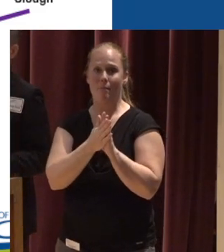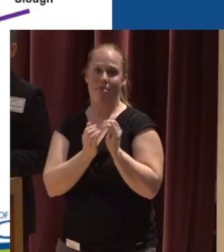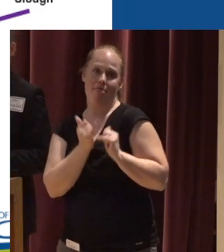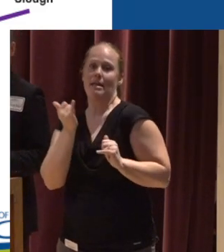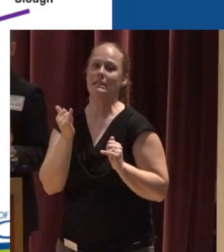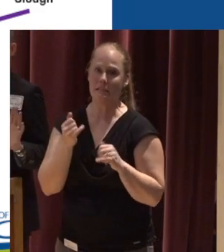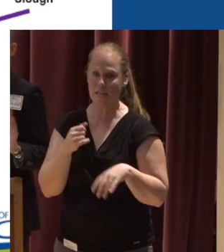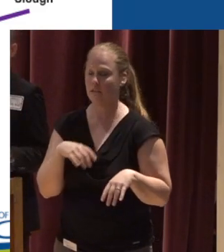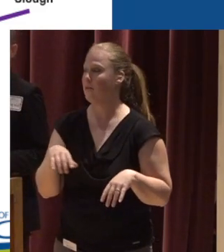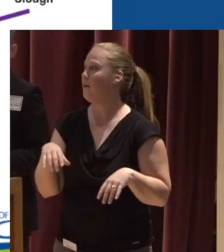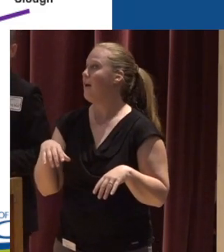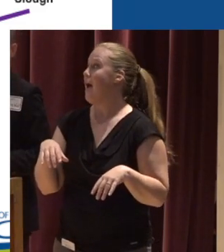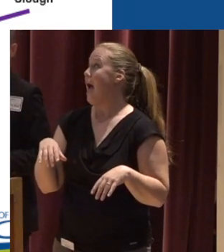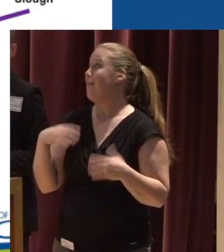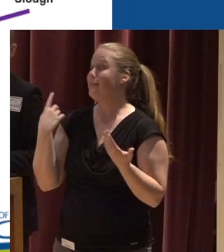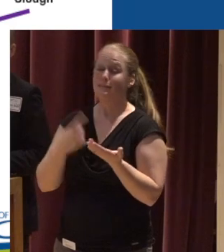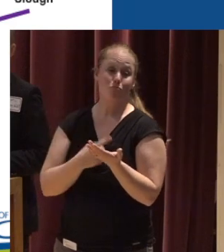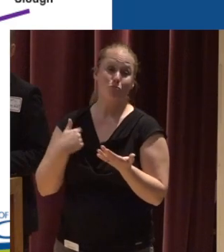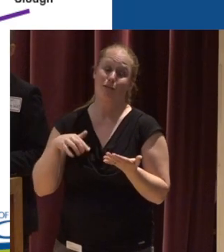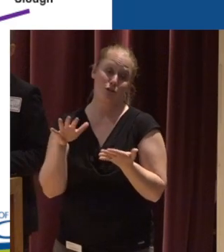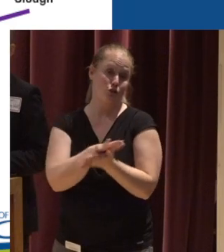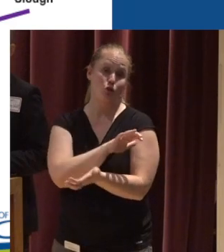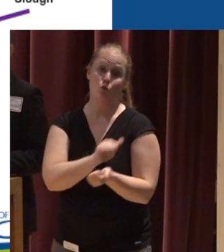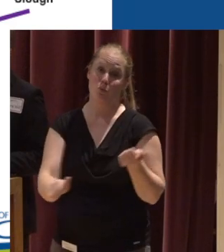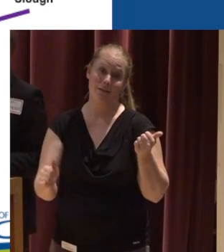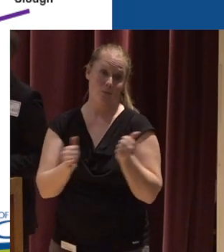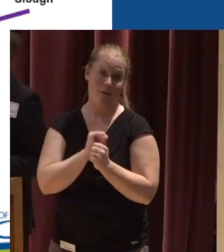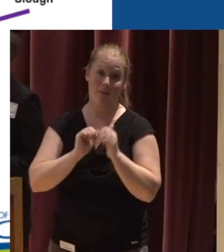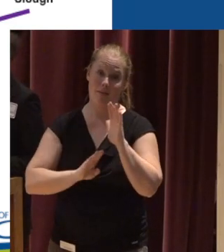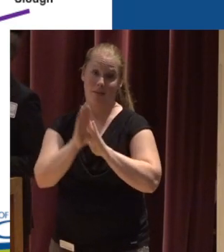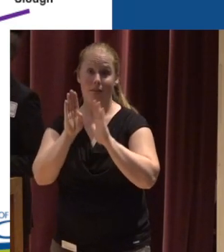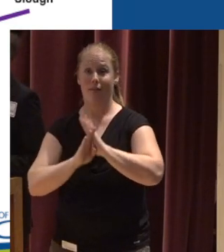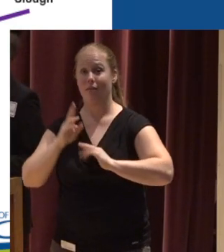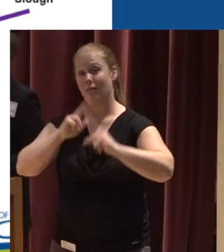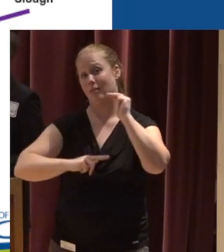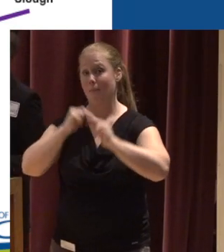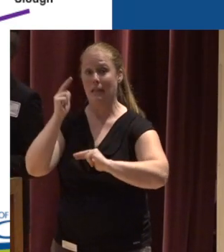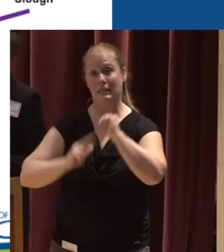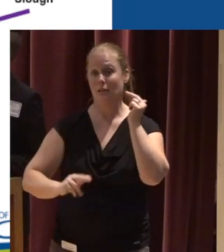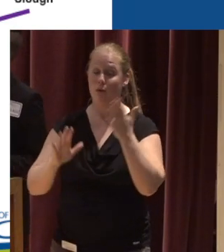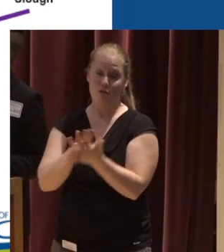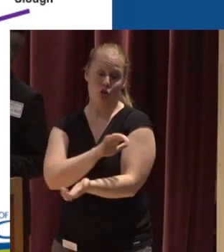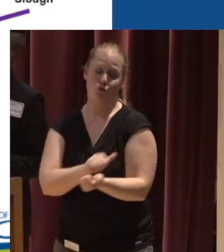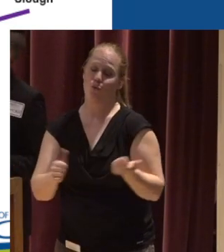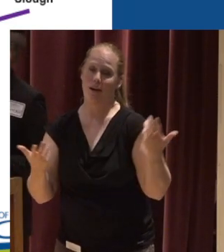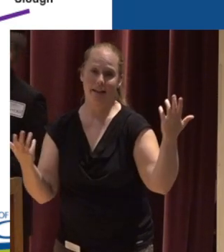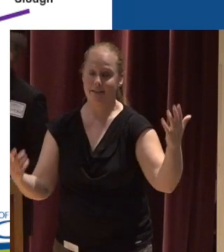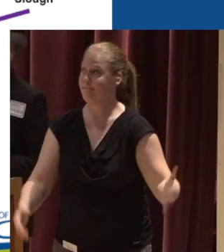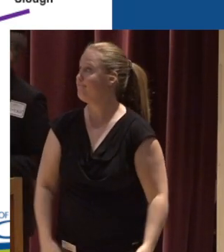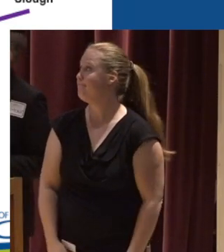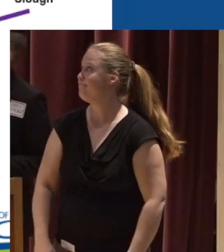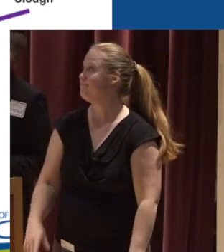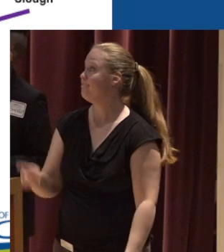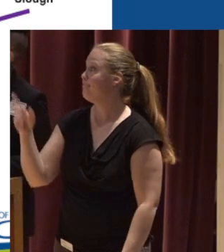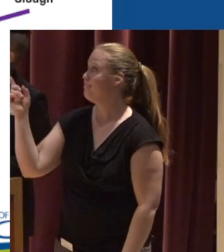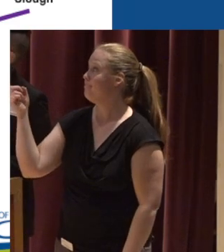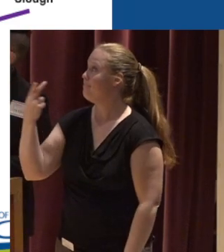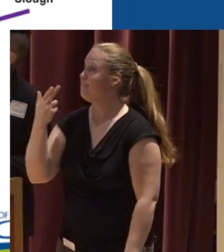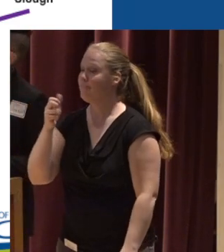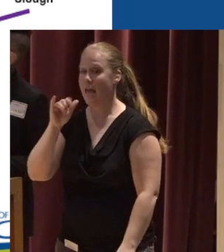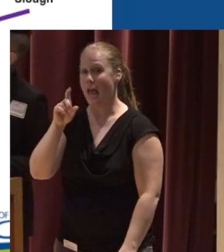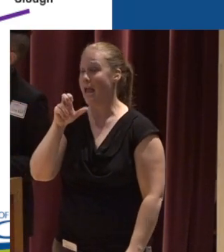also just straight out destroyed a lot of our natural areas with development Okay? And a good example of that is here on Hayden Slough